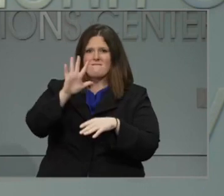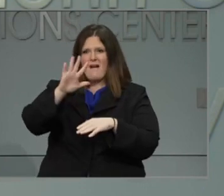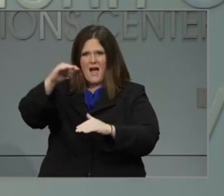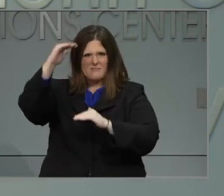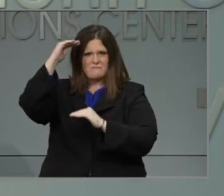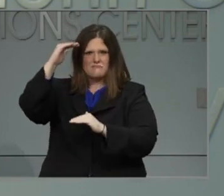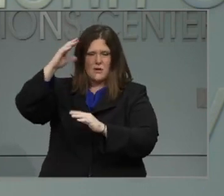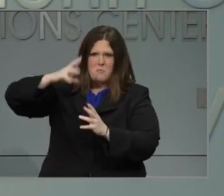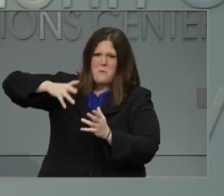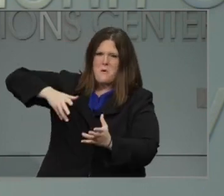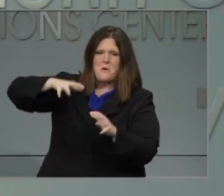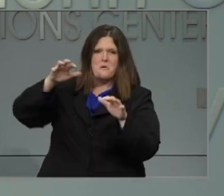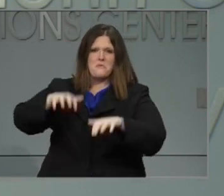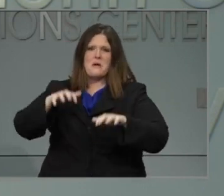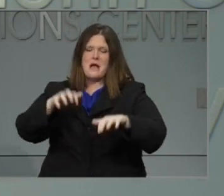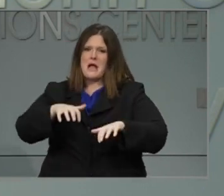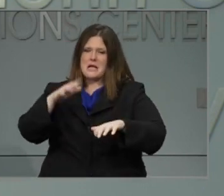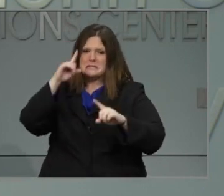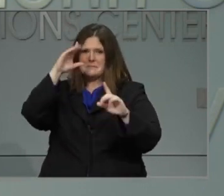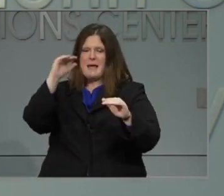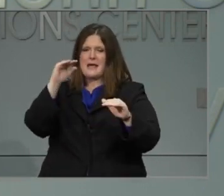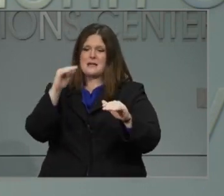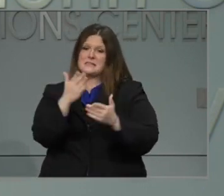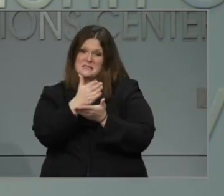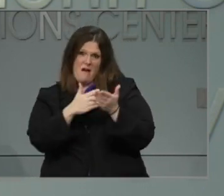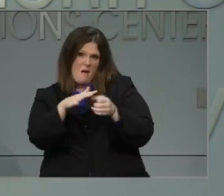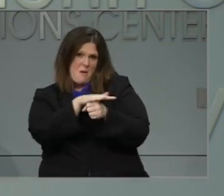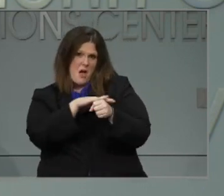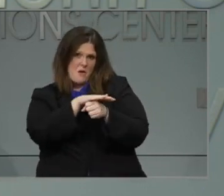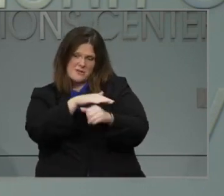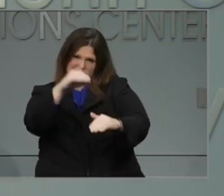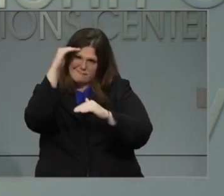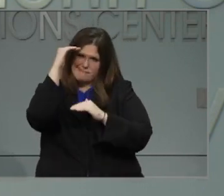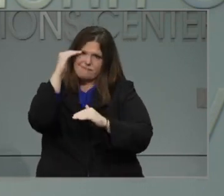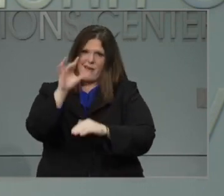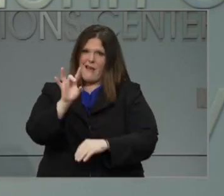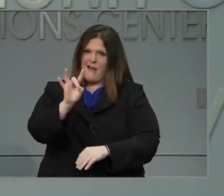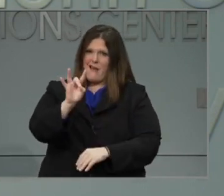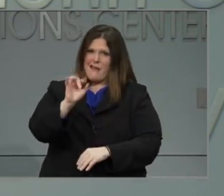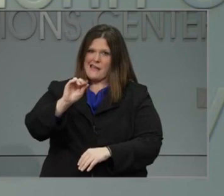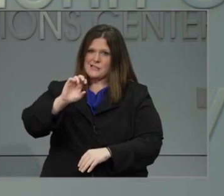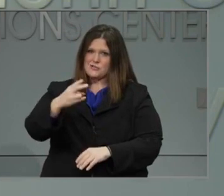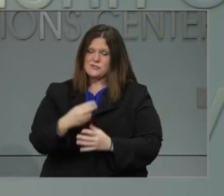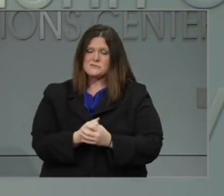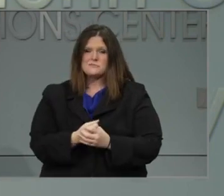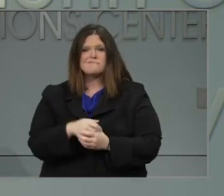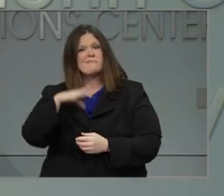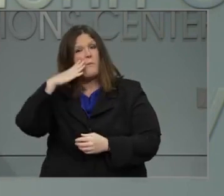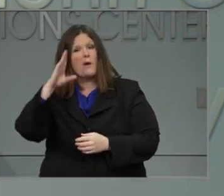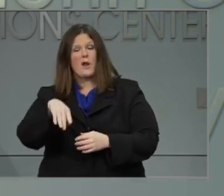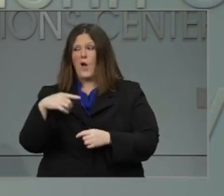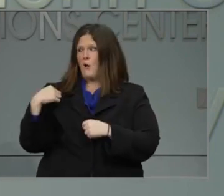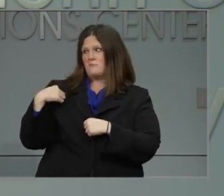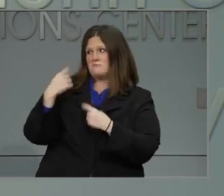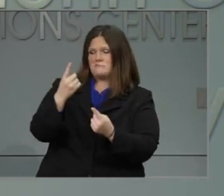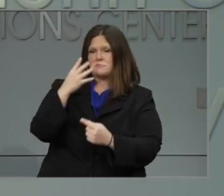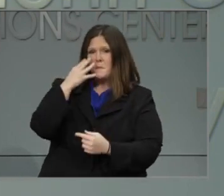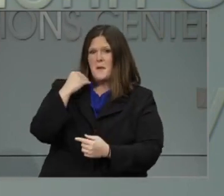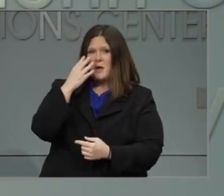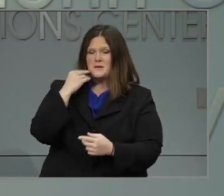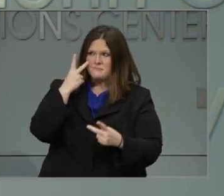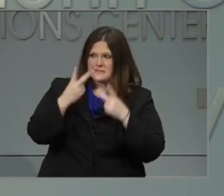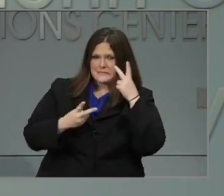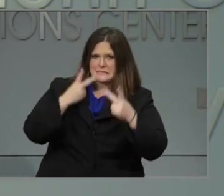with localized amounts of up to 8 inches. With those types of rainfall amounts, we know from experience that